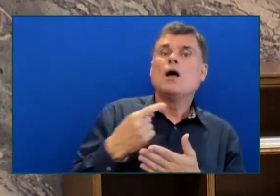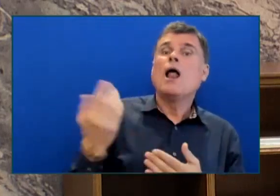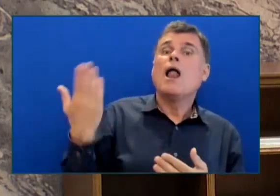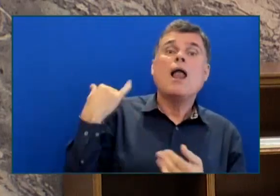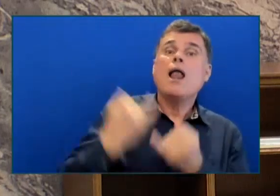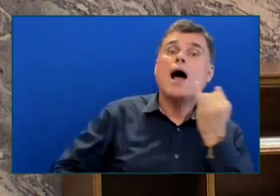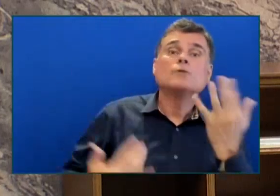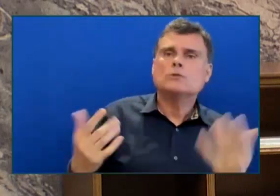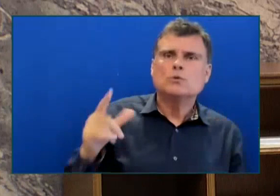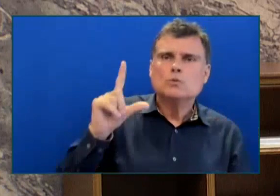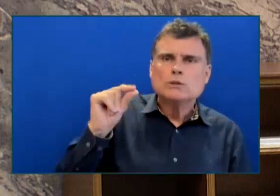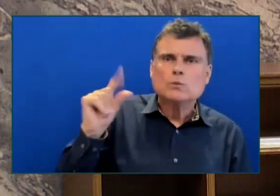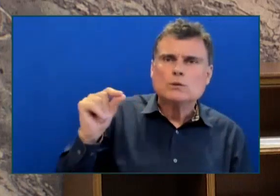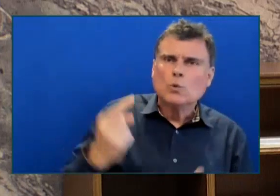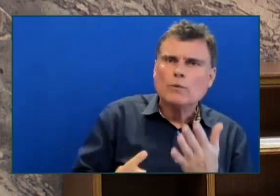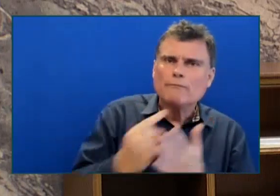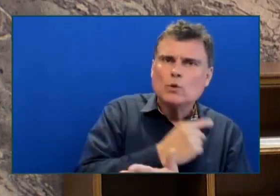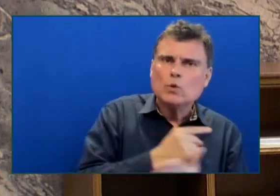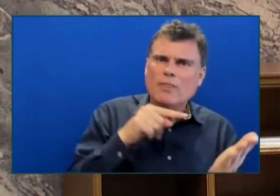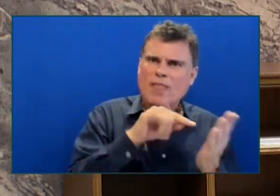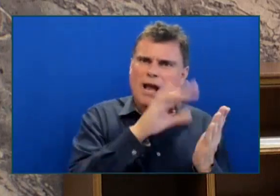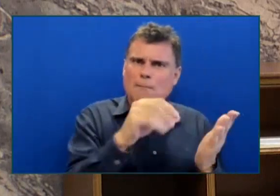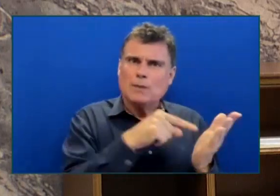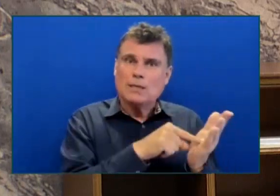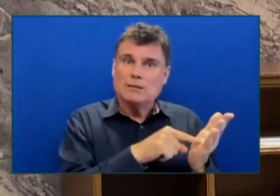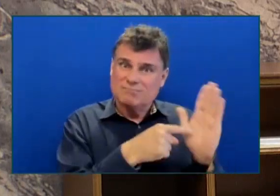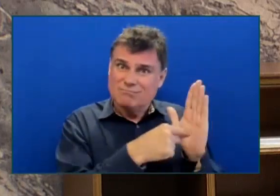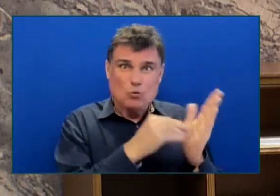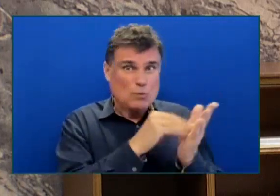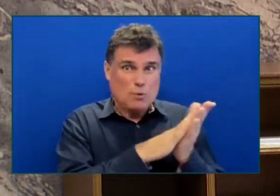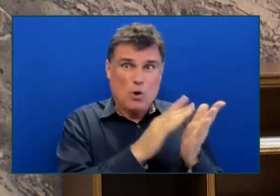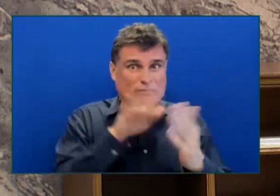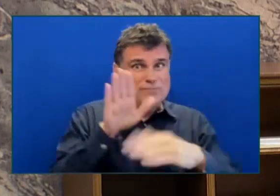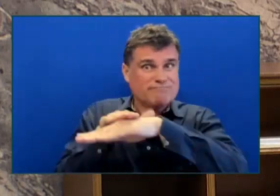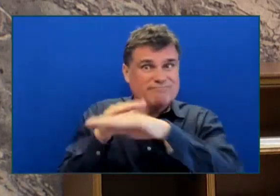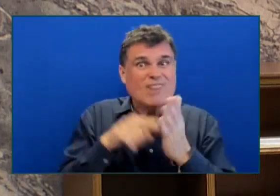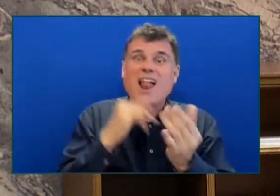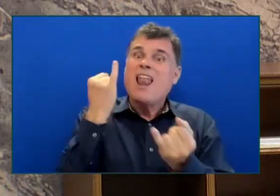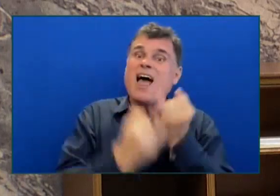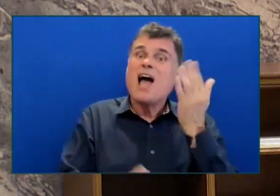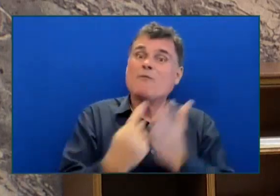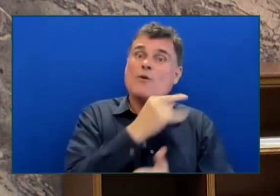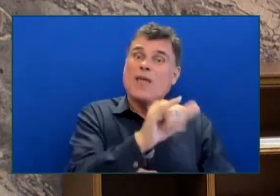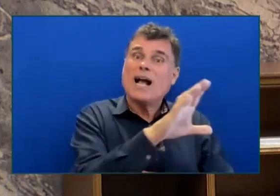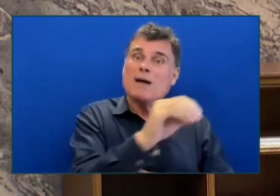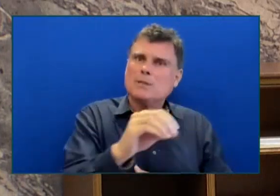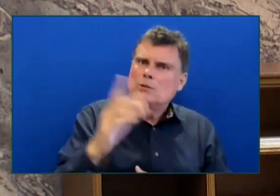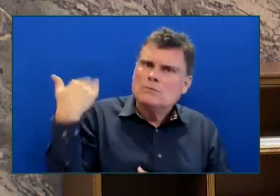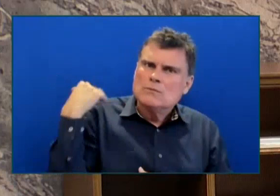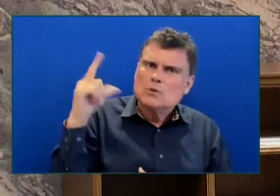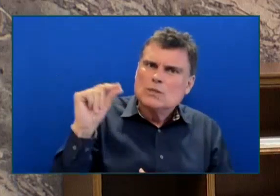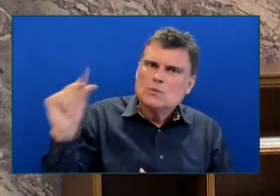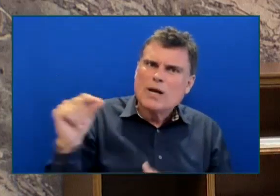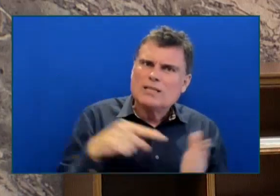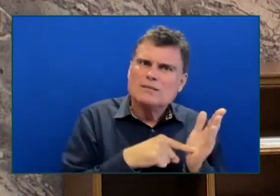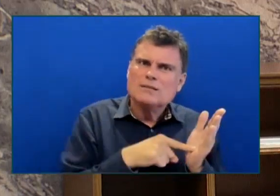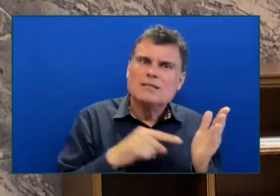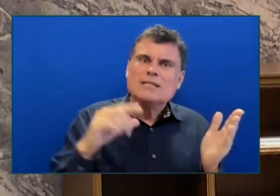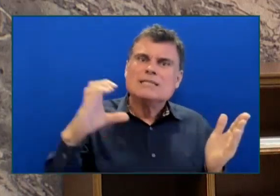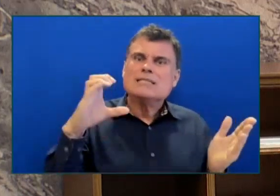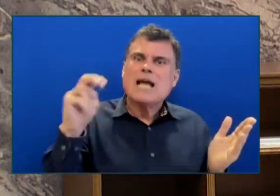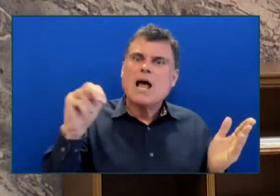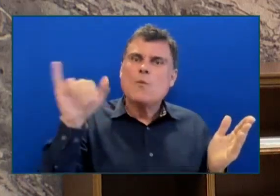tried to hide the E&Y report by quietly posting it on a website over the Canada Day long weekend,